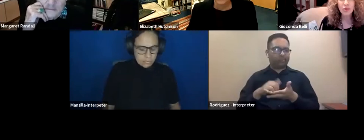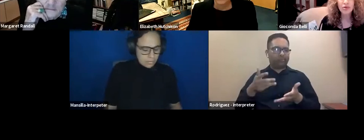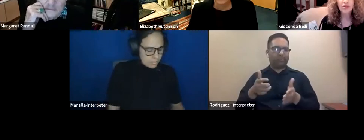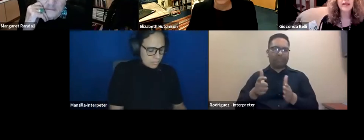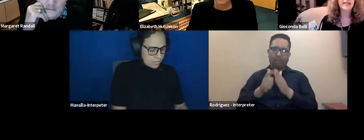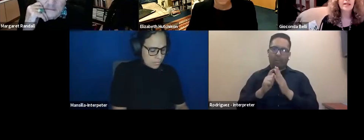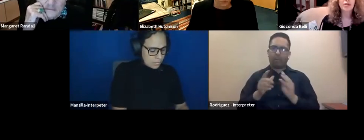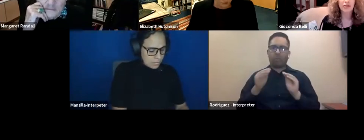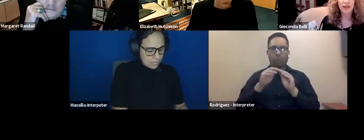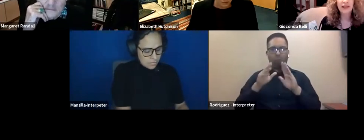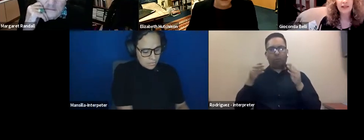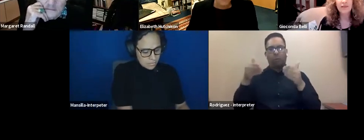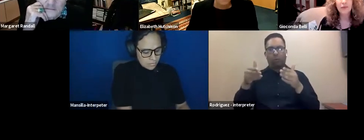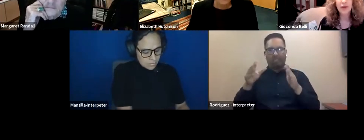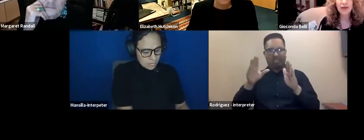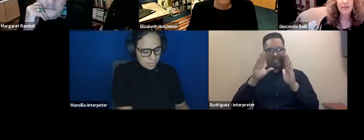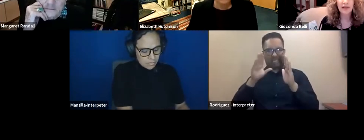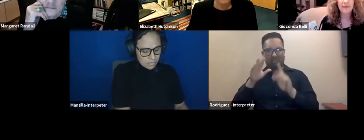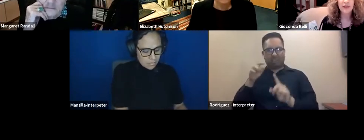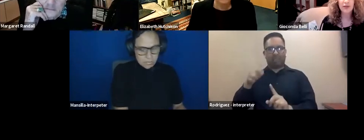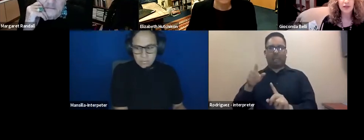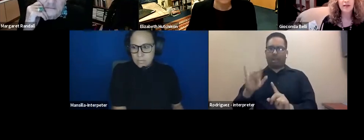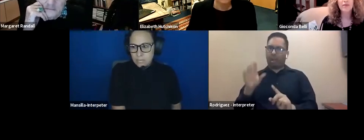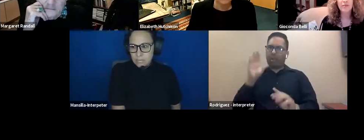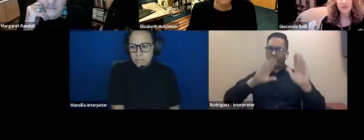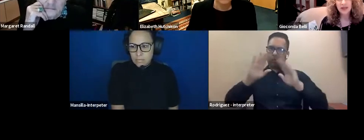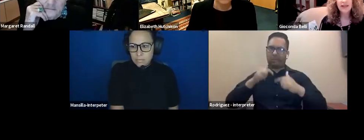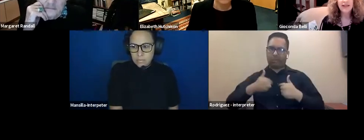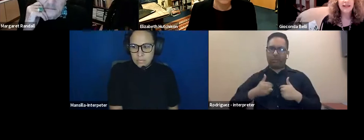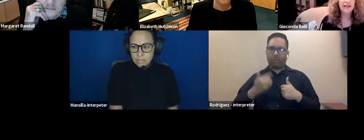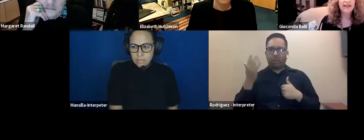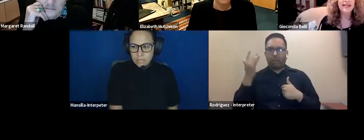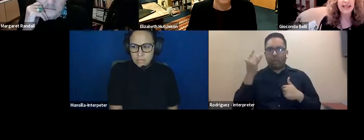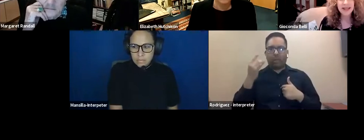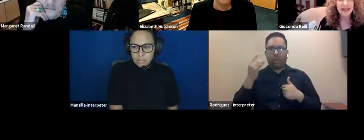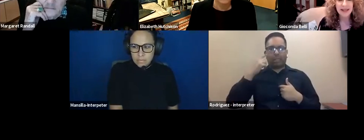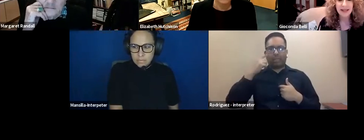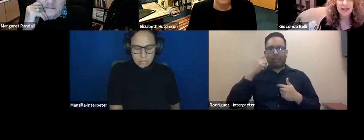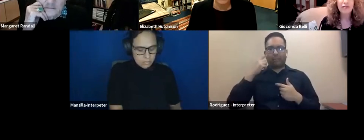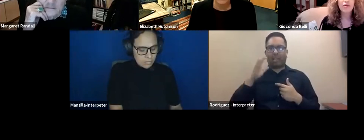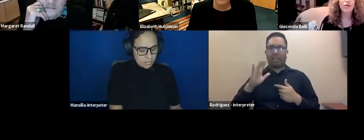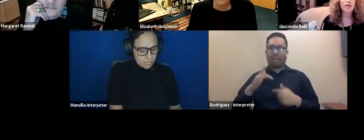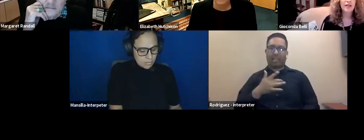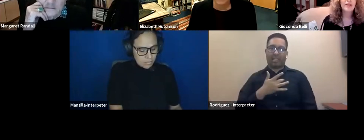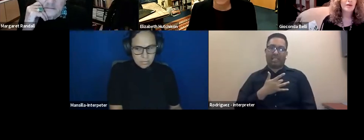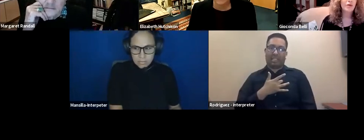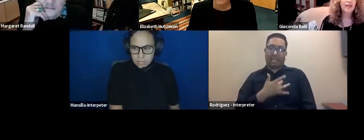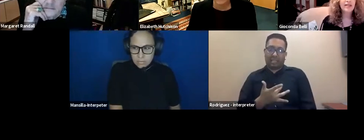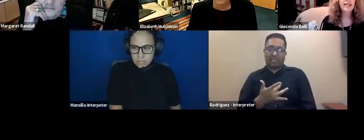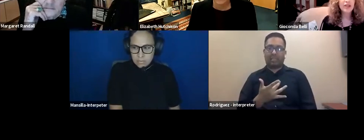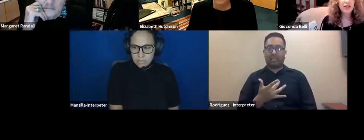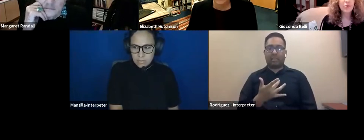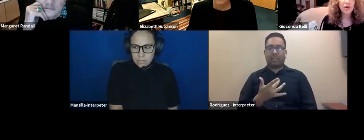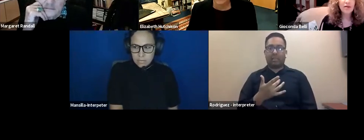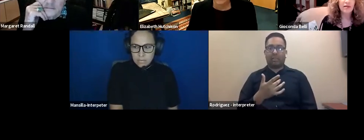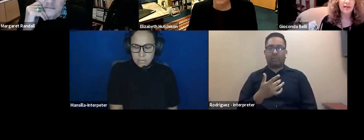focused attention. That worries me, because I think the tendency is for all